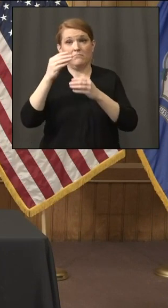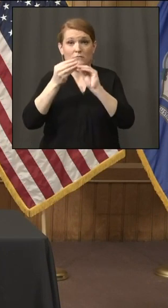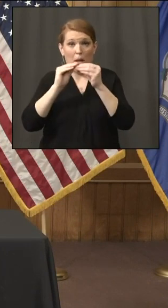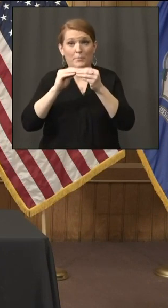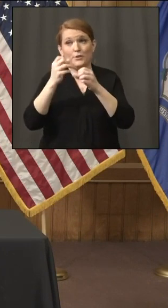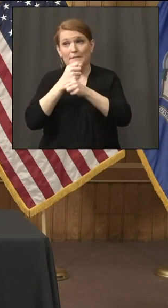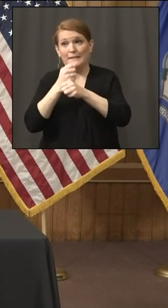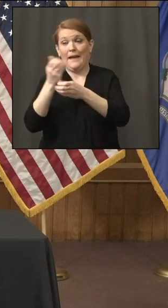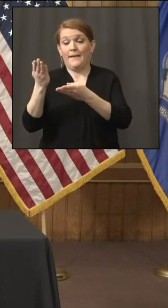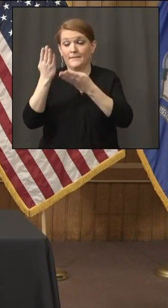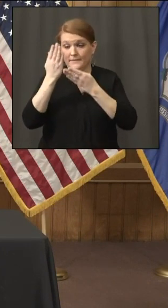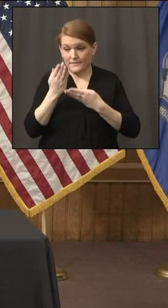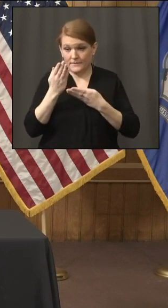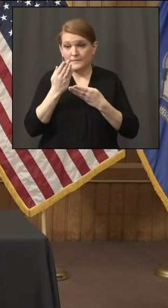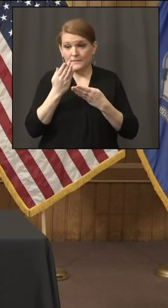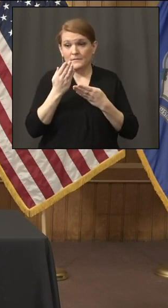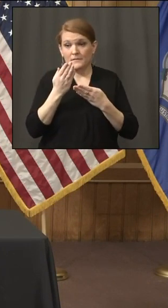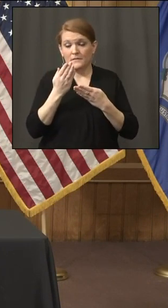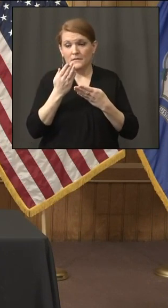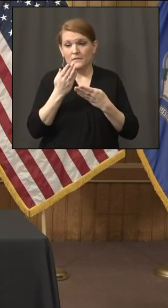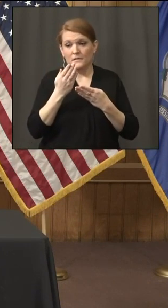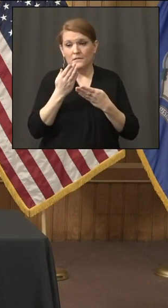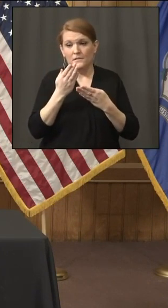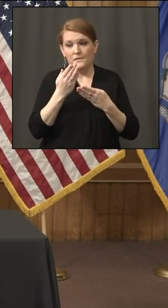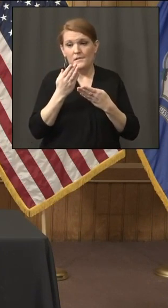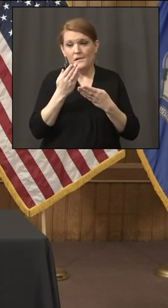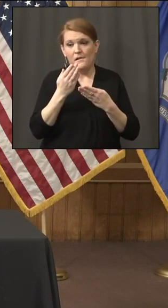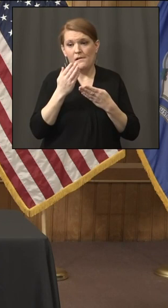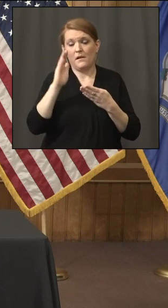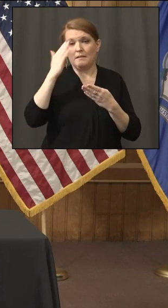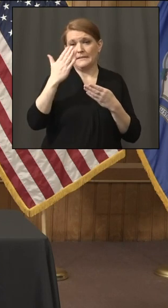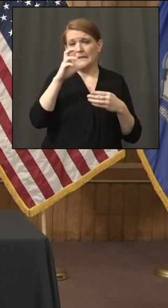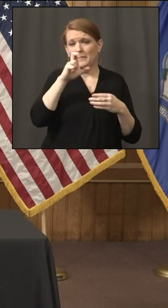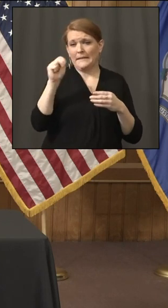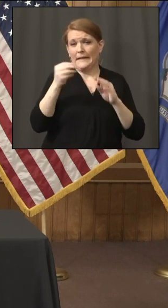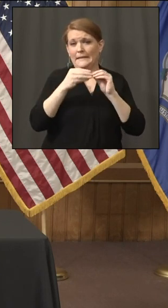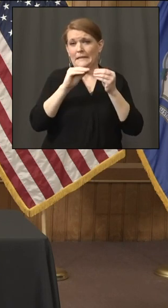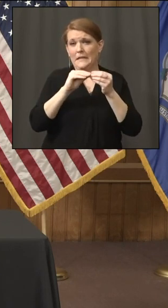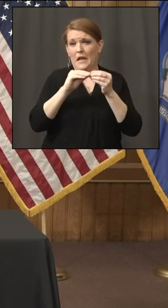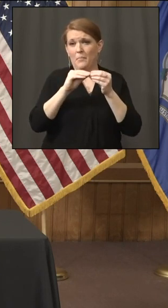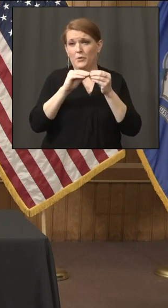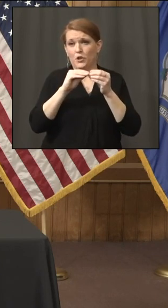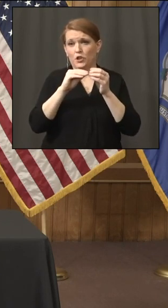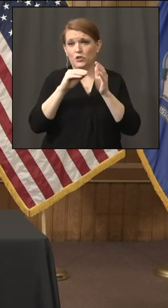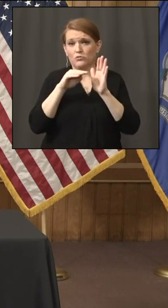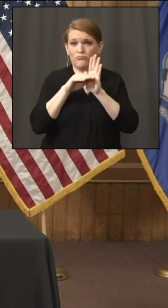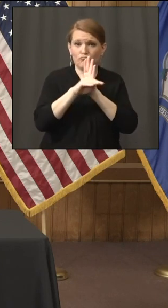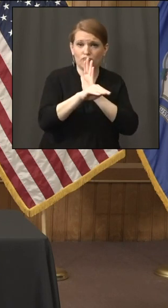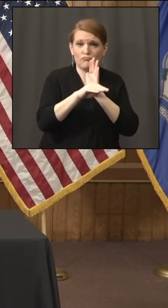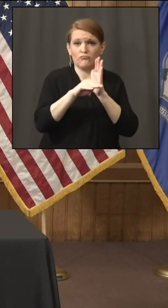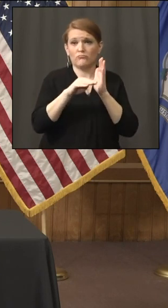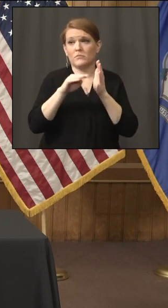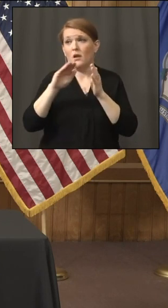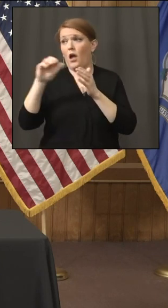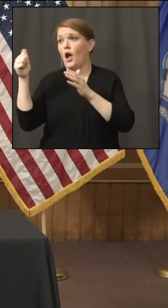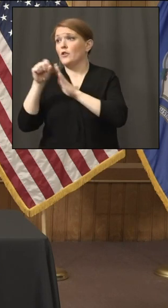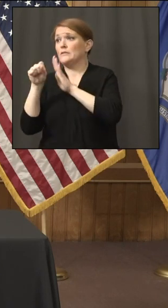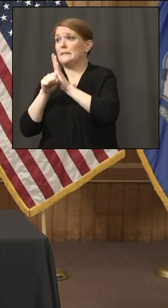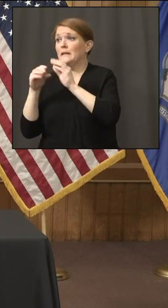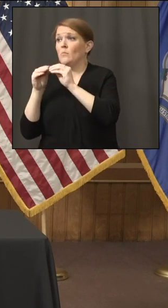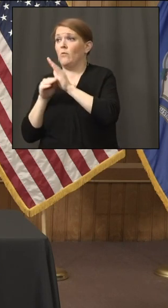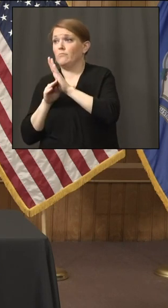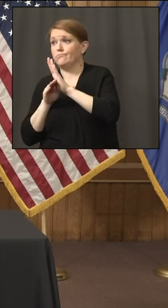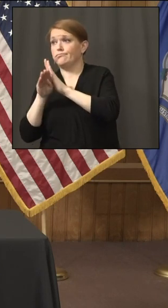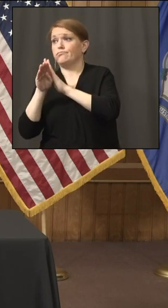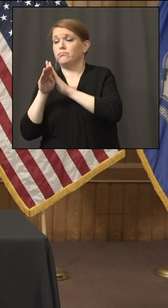states on cases per capita over seven days. Are we just testing less? Are we do you think these numbers show we're actually